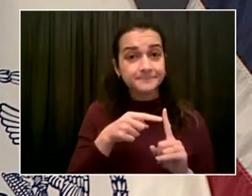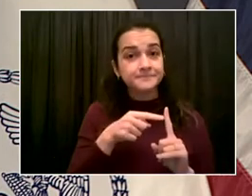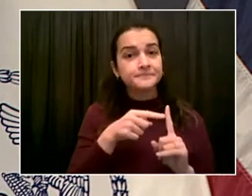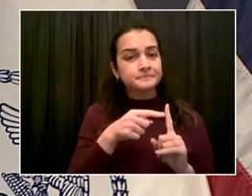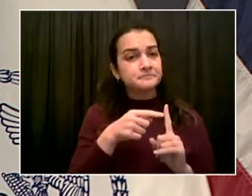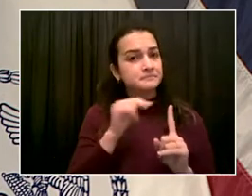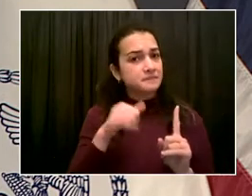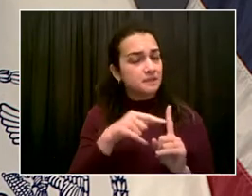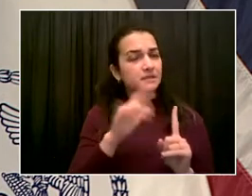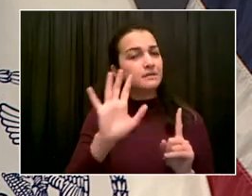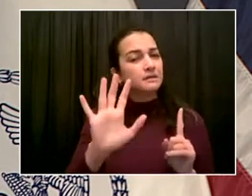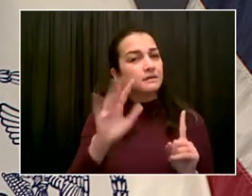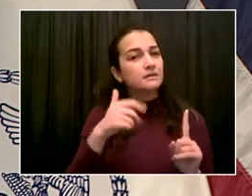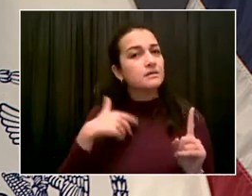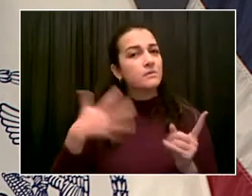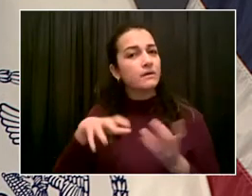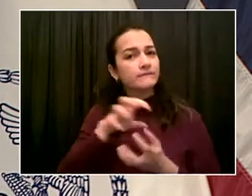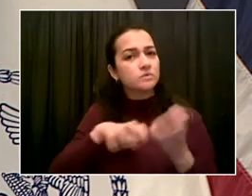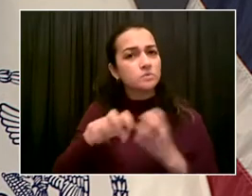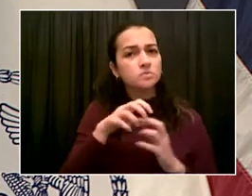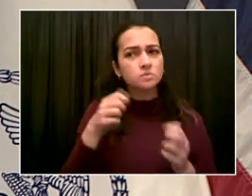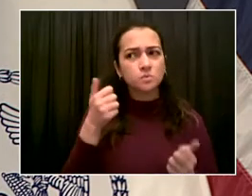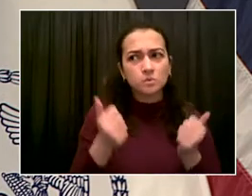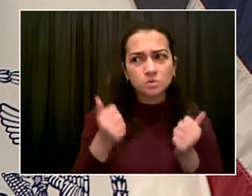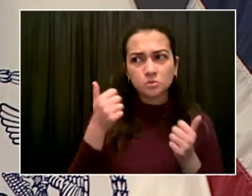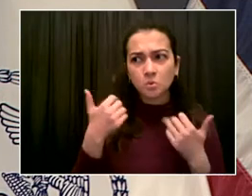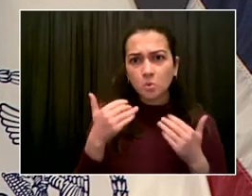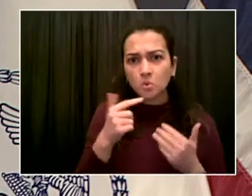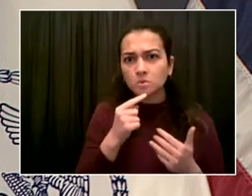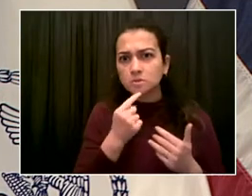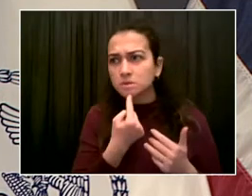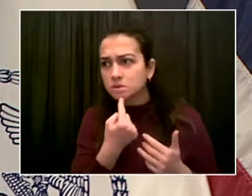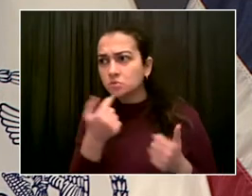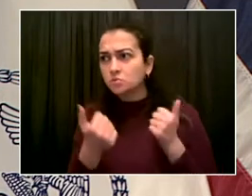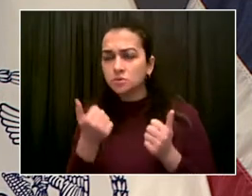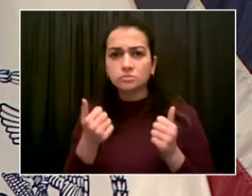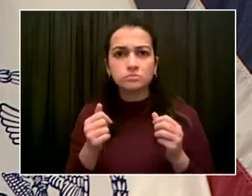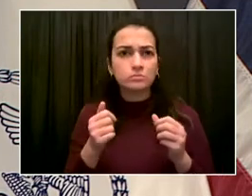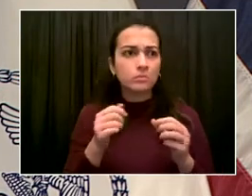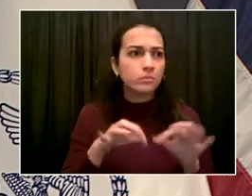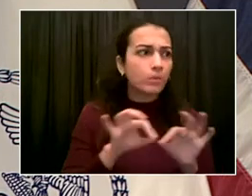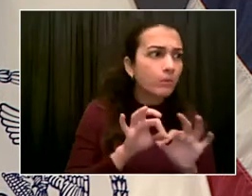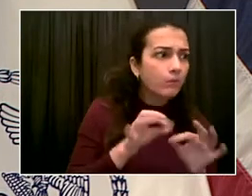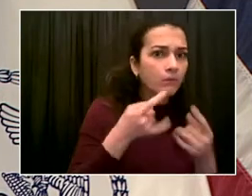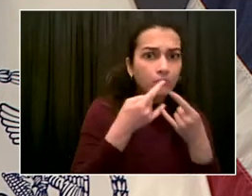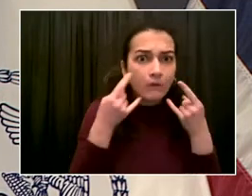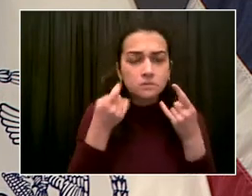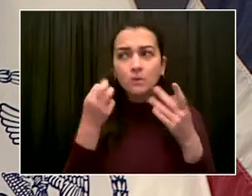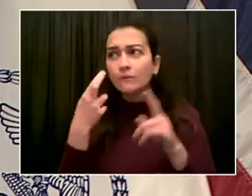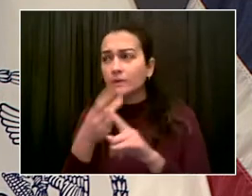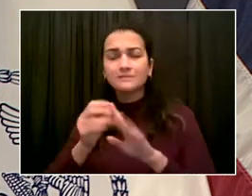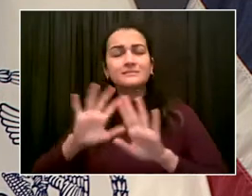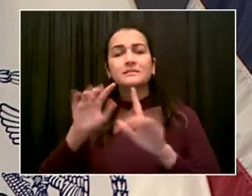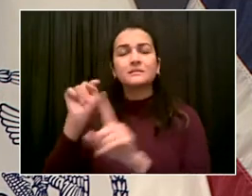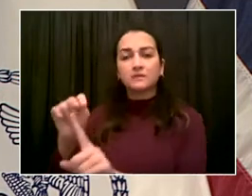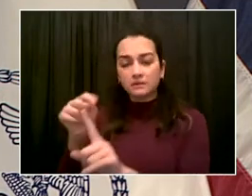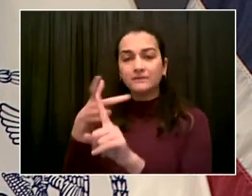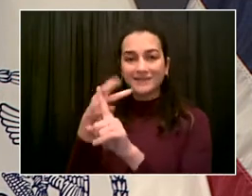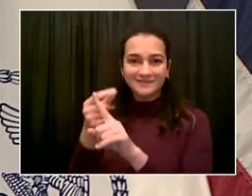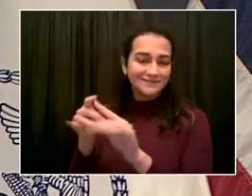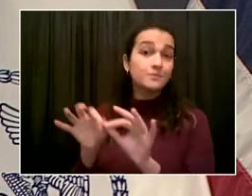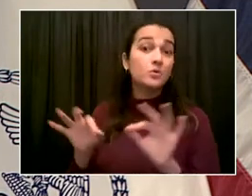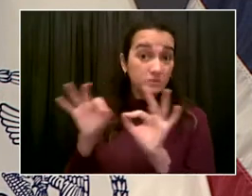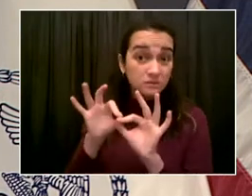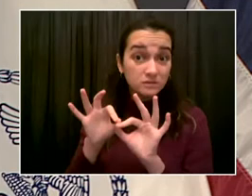profound impact. So it's picking up on your point, Andrew, the thing that we need to do with urgency is get